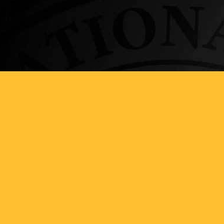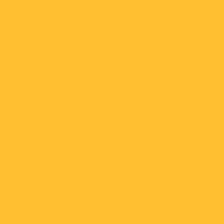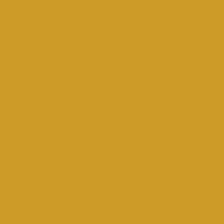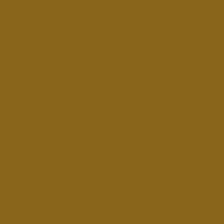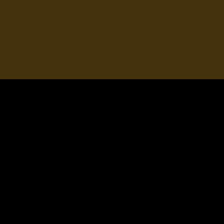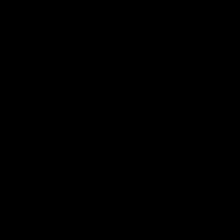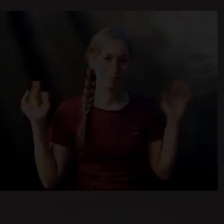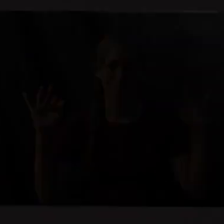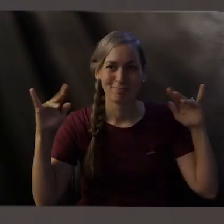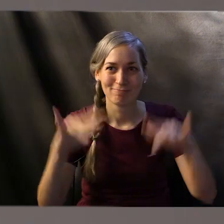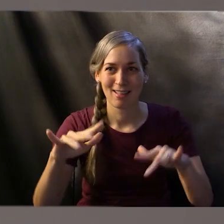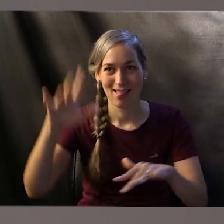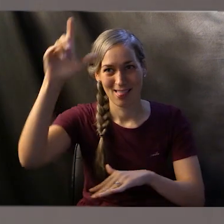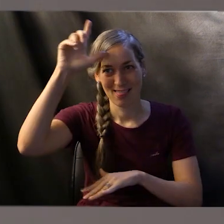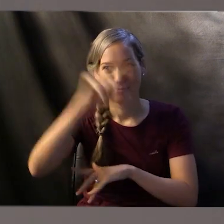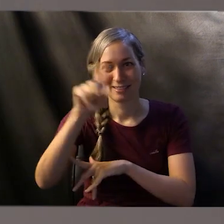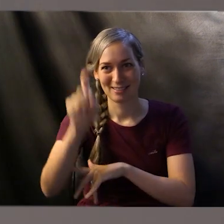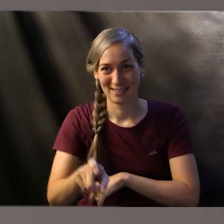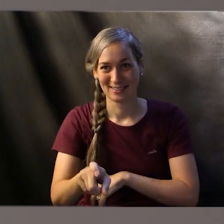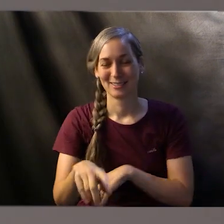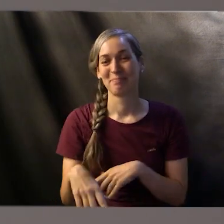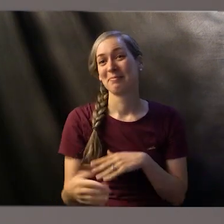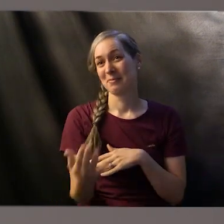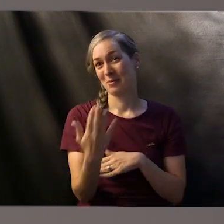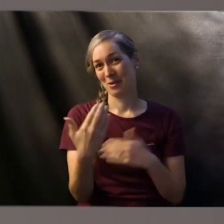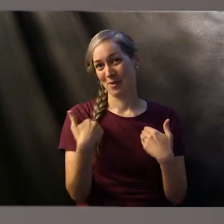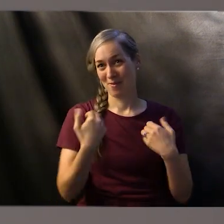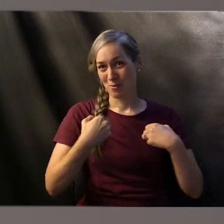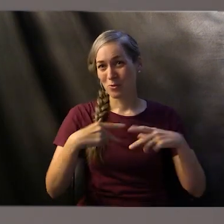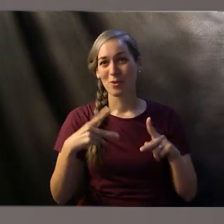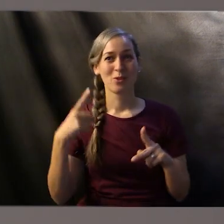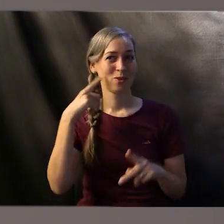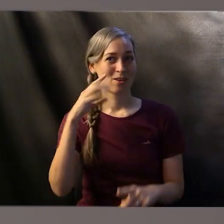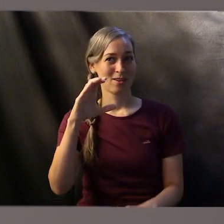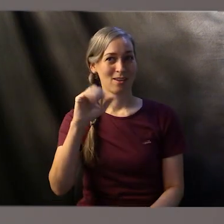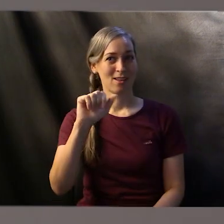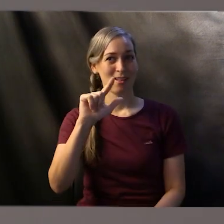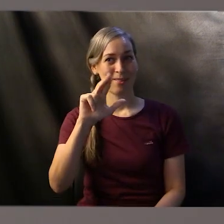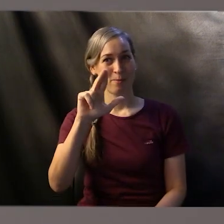I have the privilege of hearing Caleb Thornton.